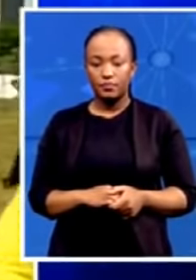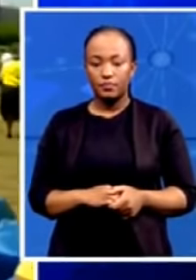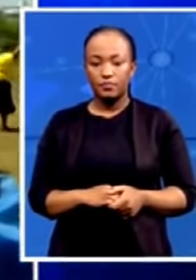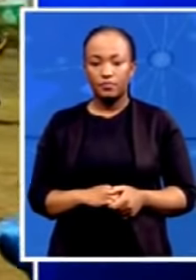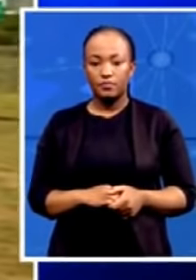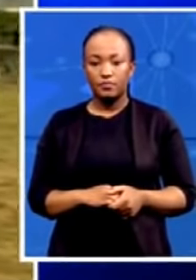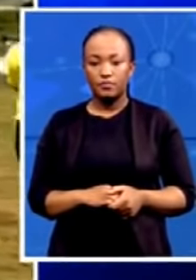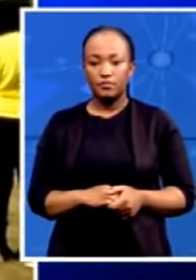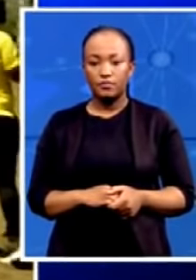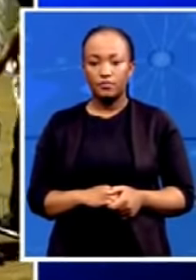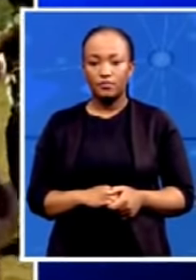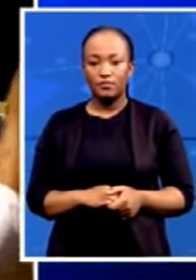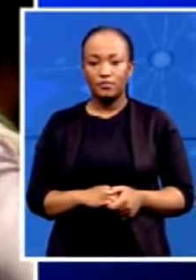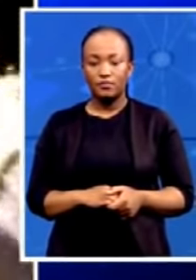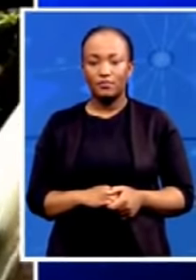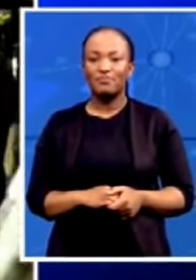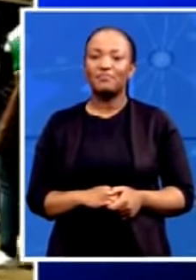Thank you very much there to Mr. Makanya.